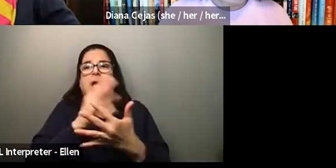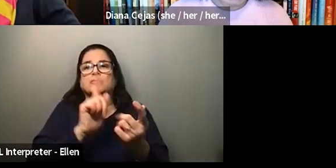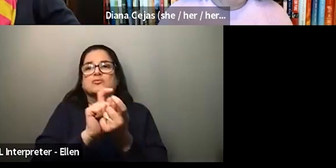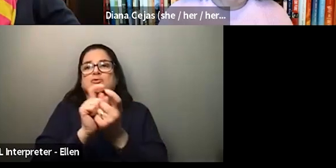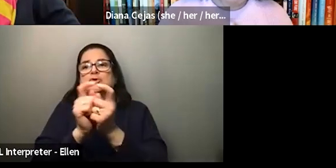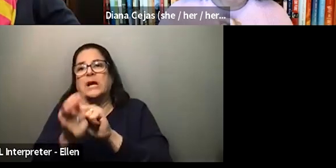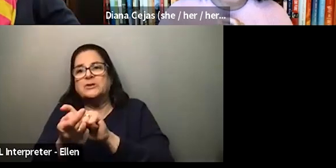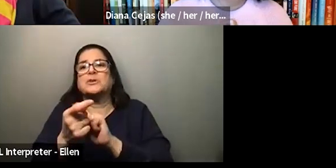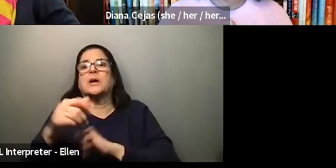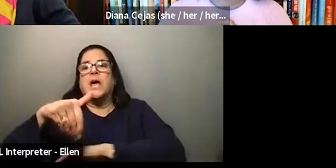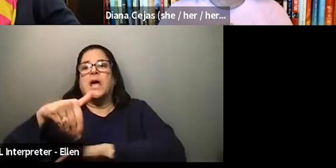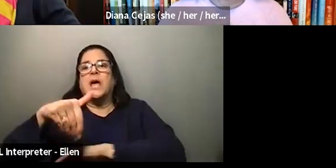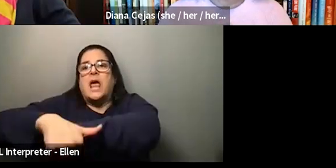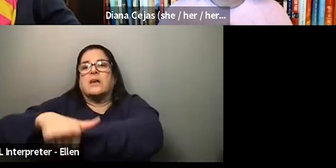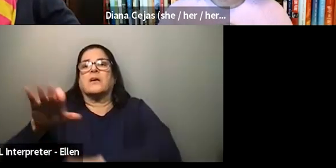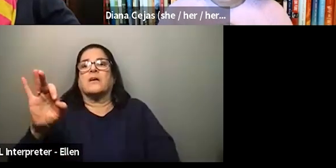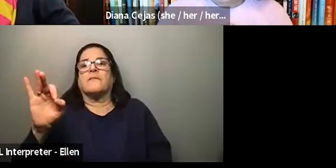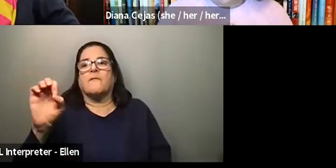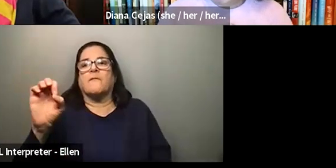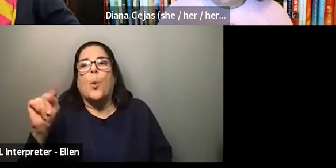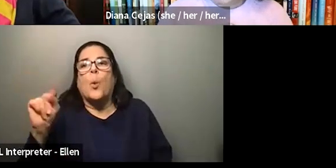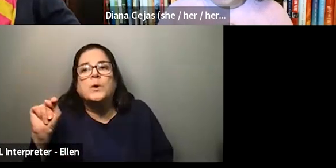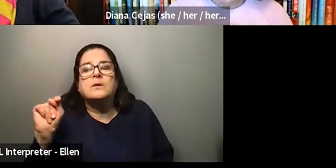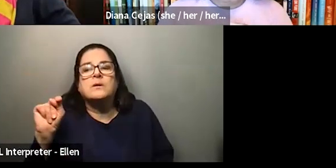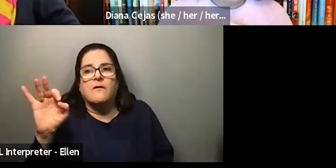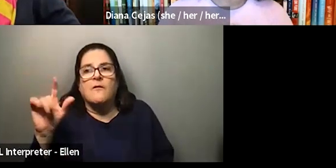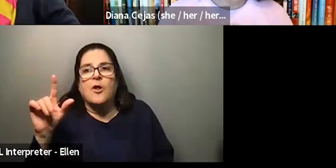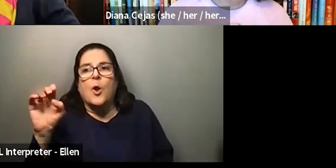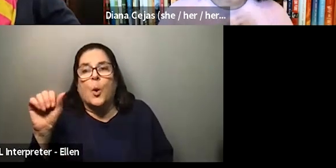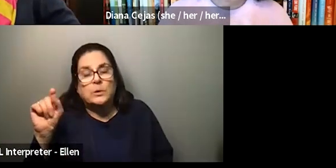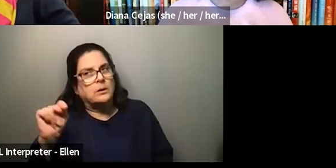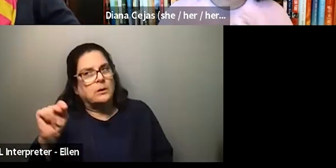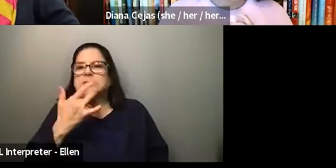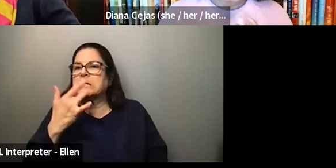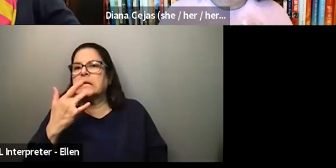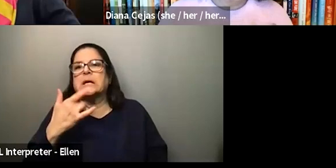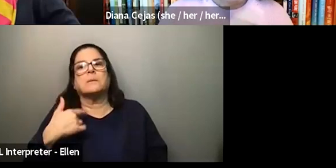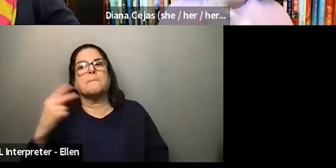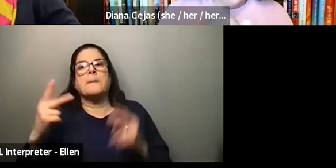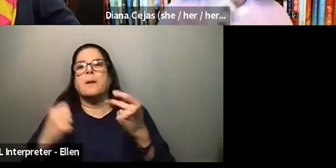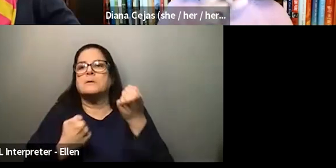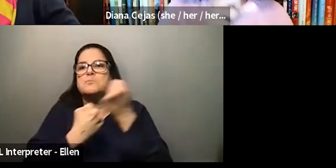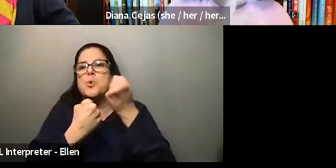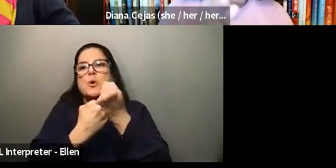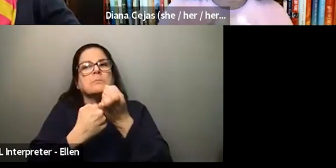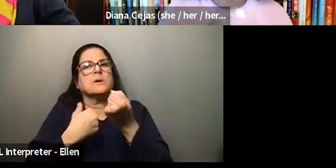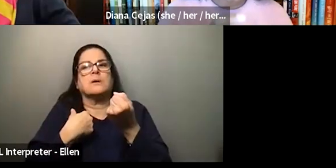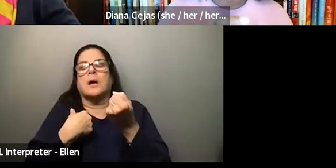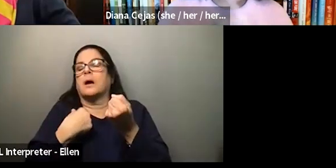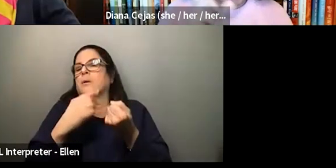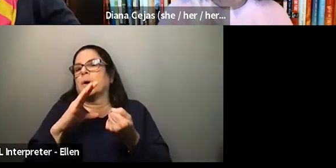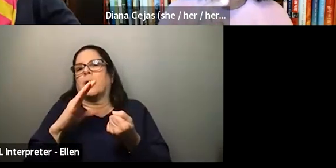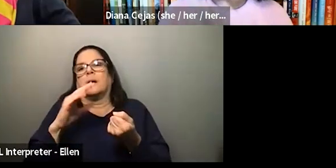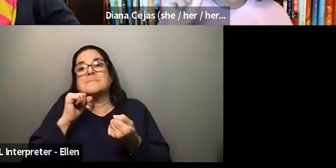glad that I had people that were kind of being my champions, because I don't think I would have had the power to do this myself. But they just kind of there was an